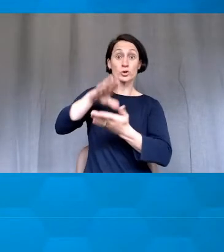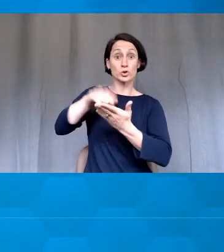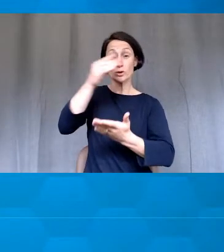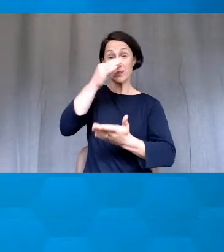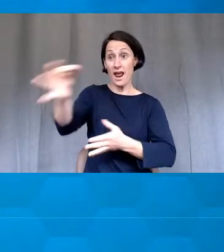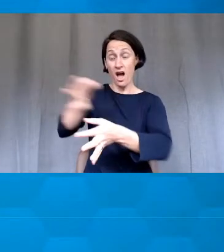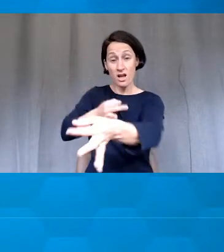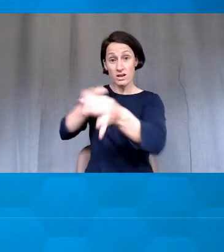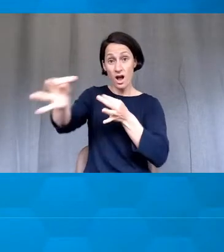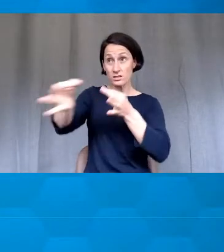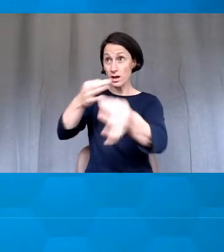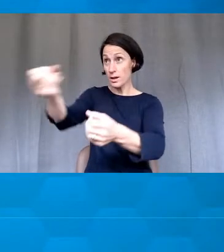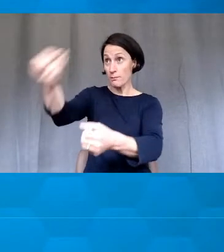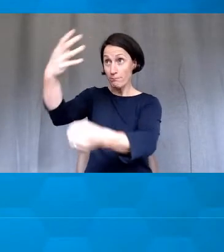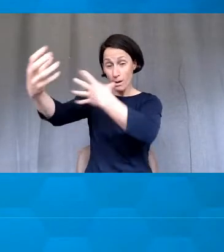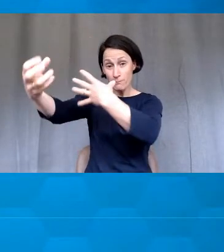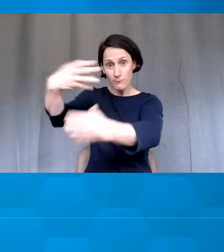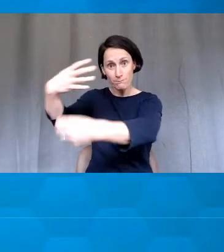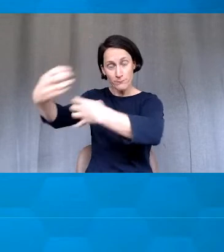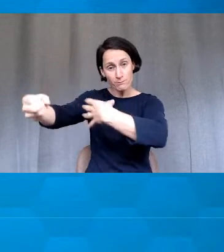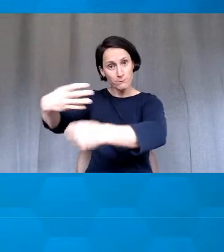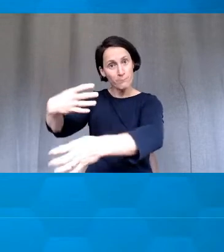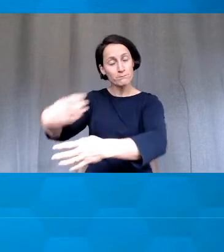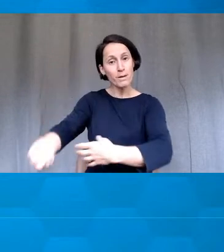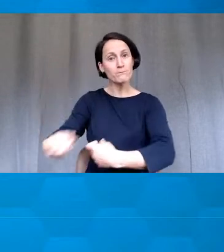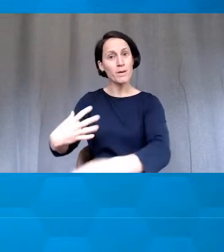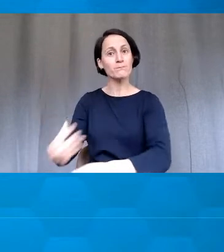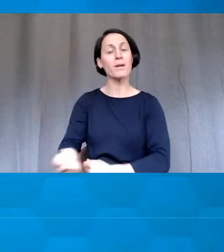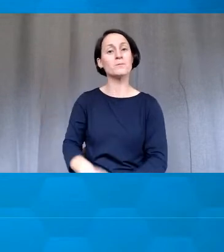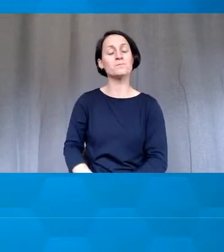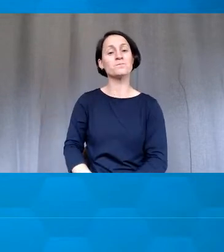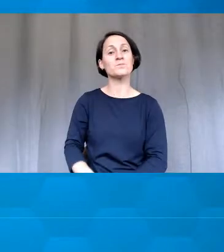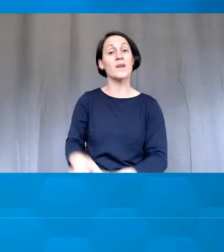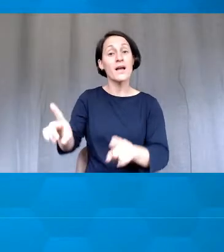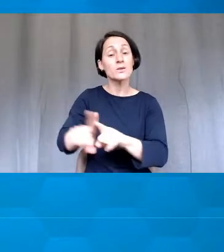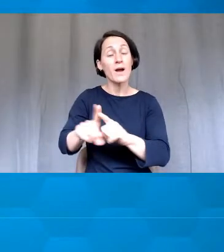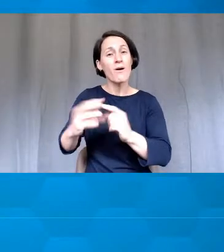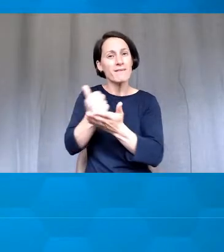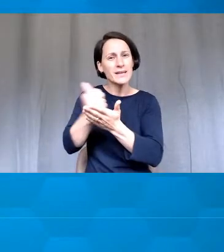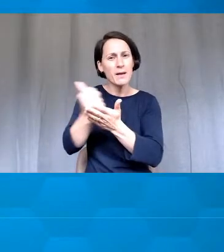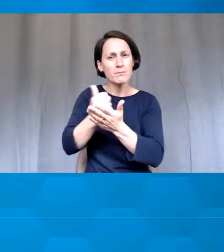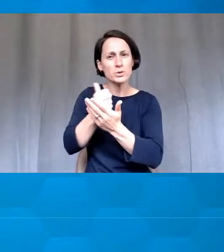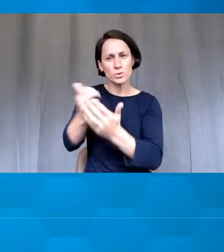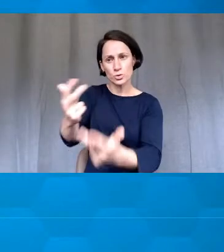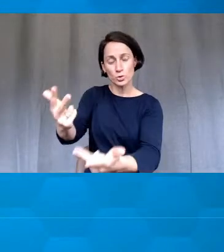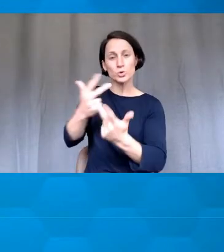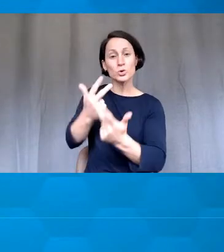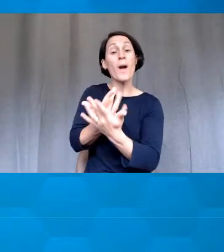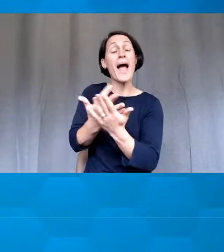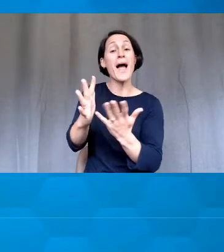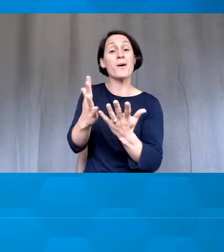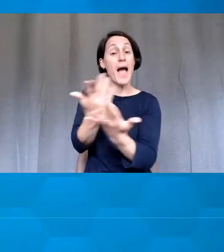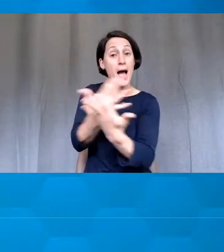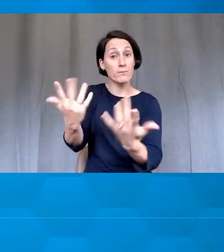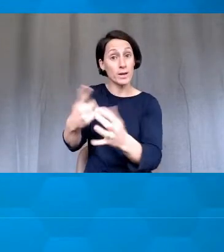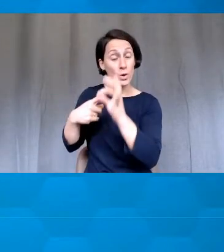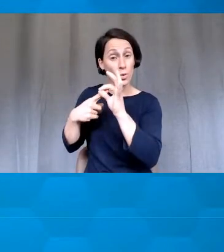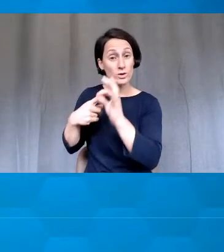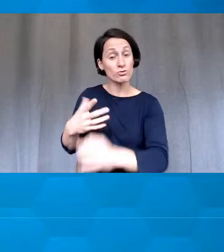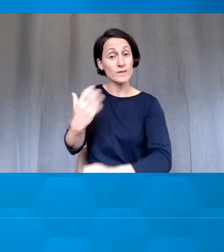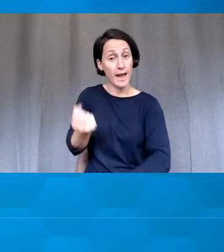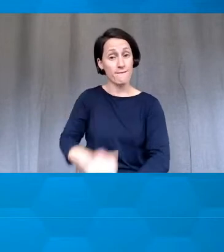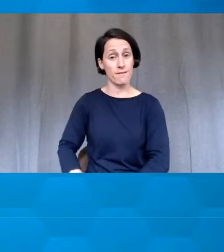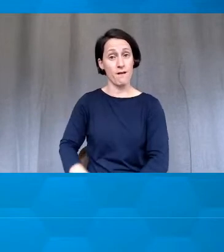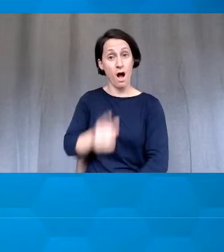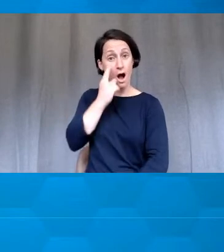to see under that little bubble, there will be numbers that pop up that show you that you have students asking you questions. And you're able to